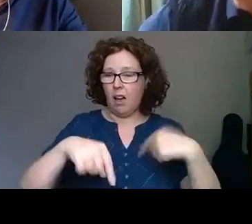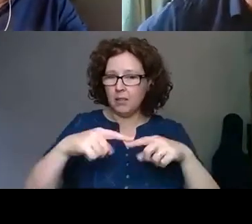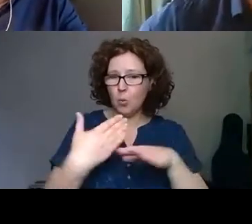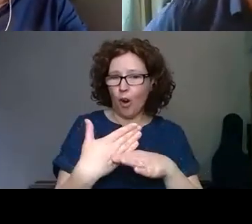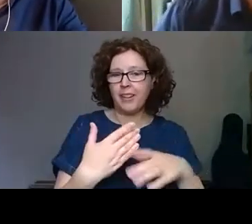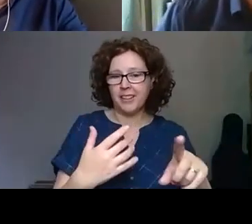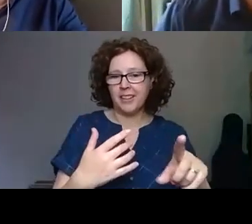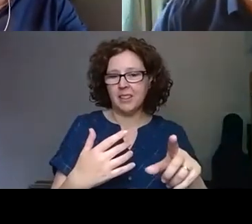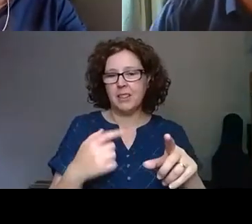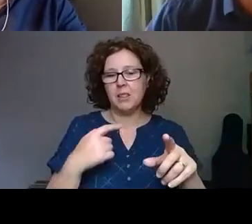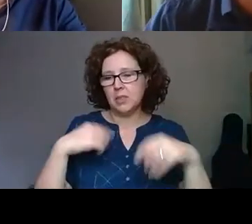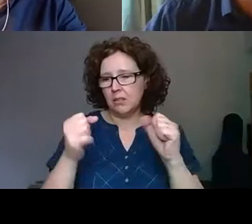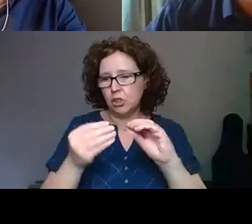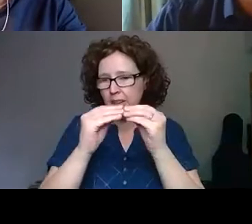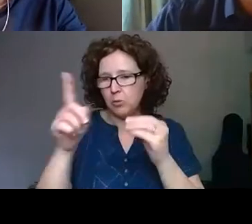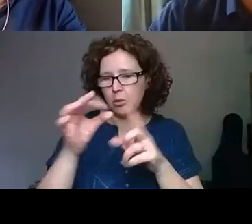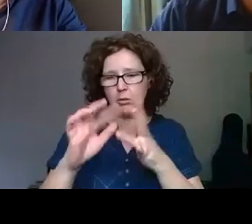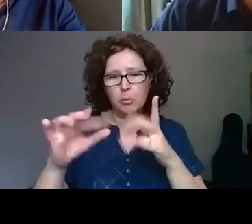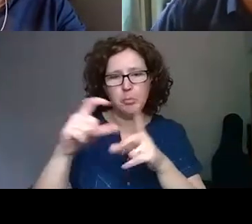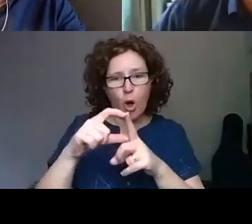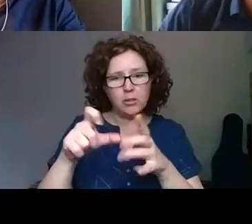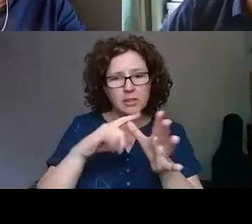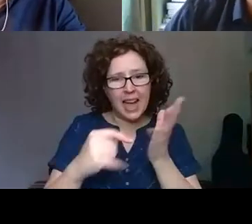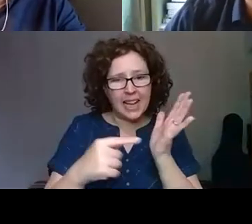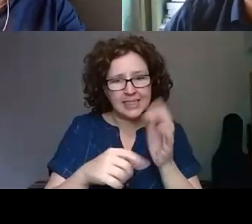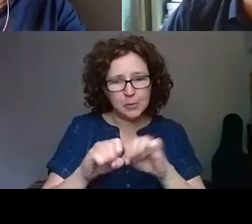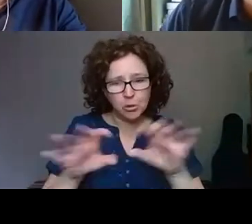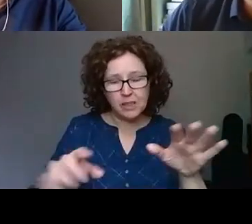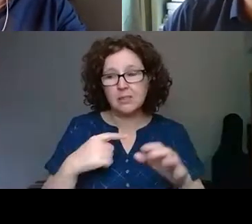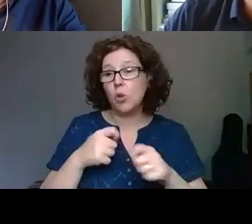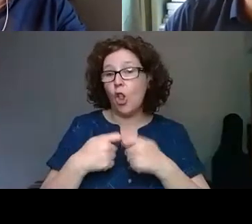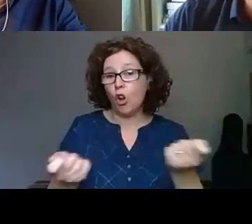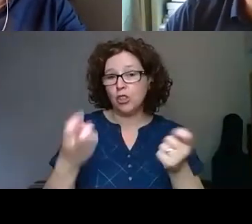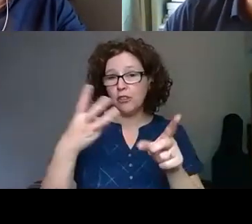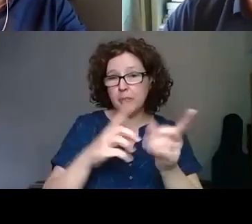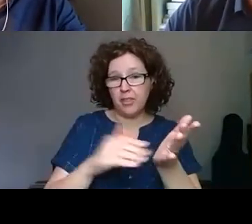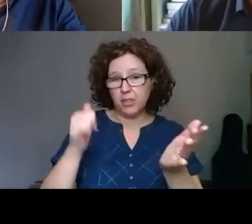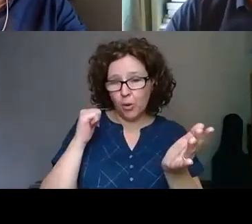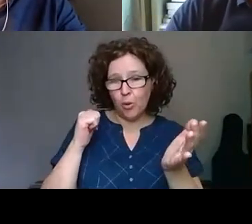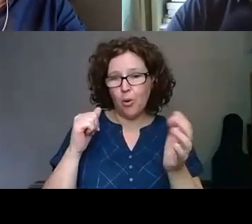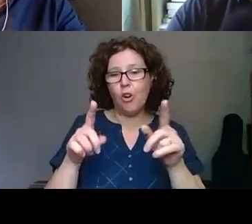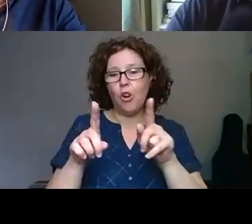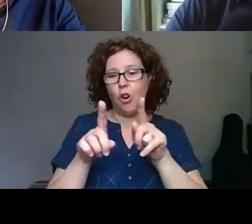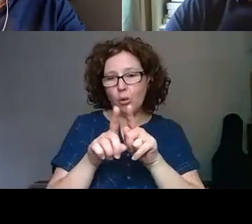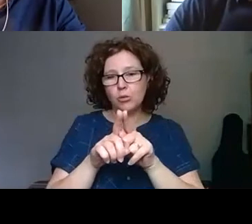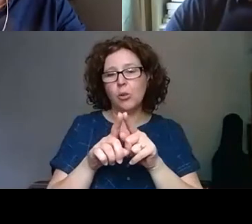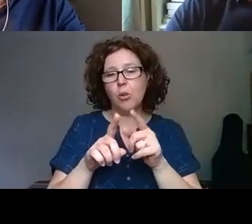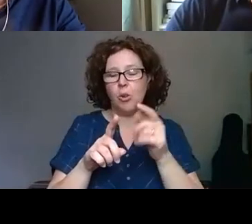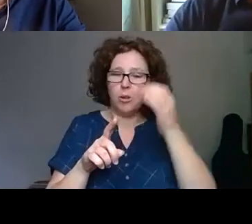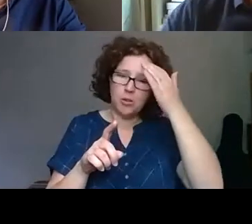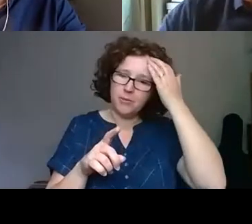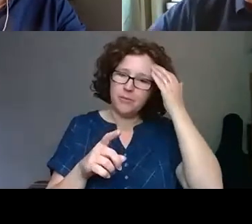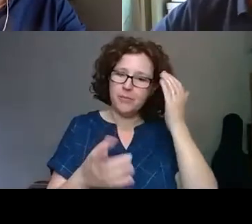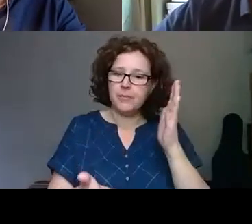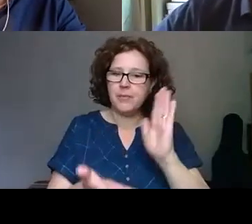produce podcasts and vlogs about three months ago and also upload this content online.